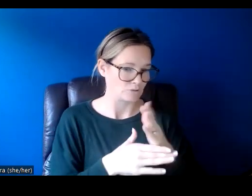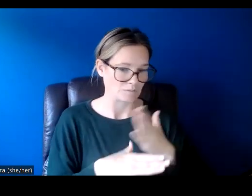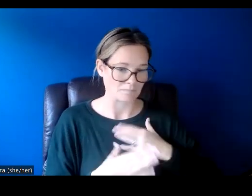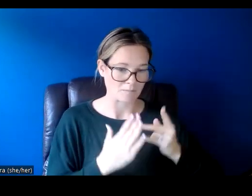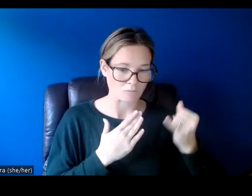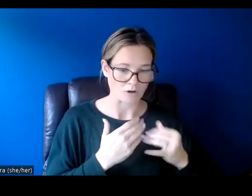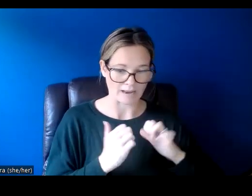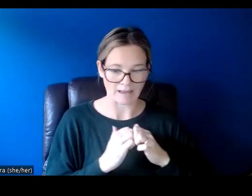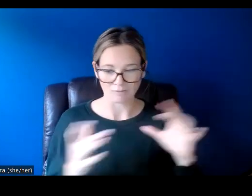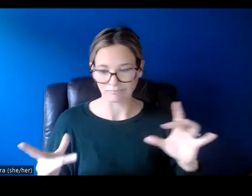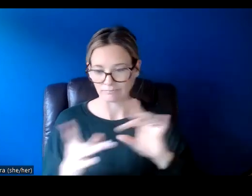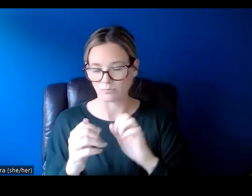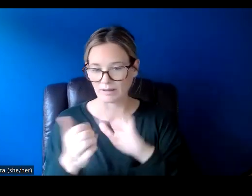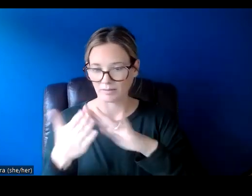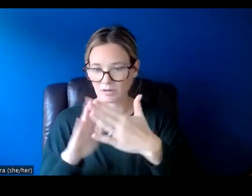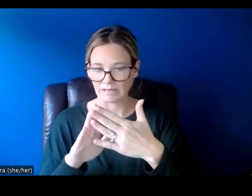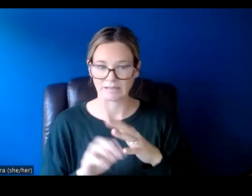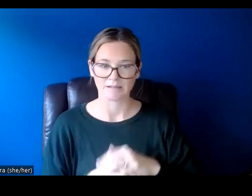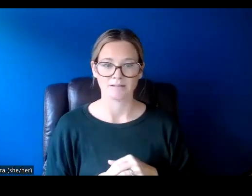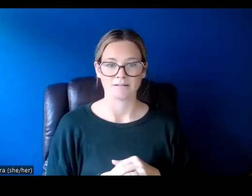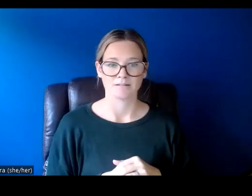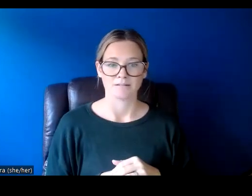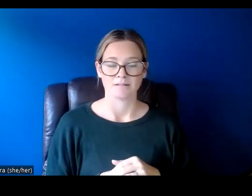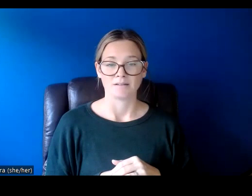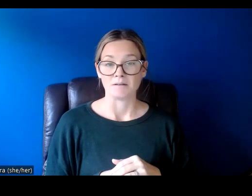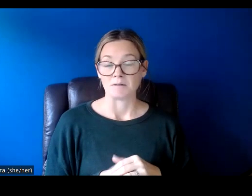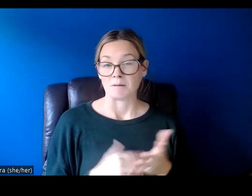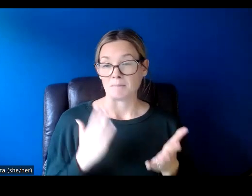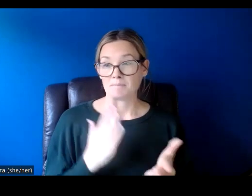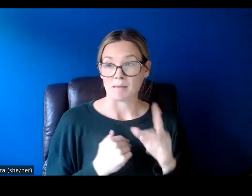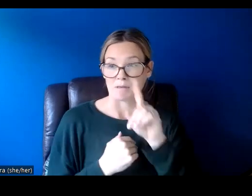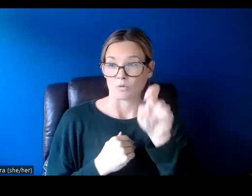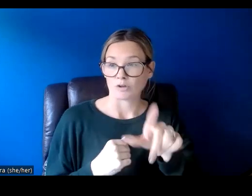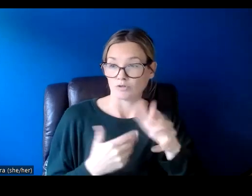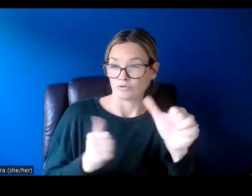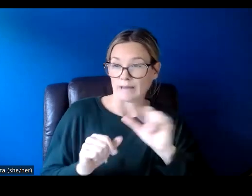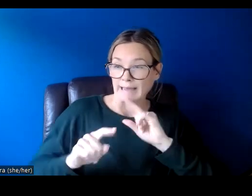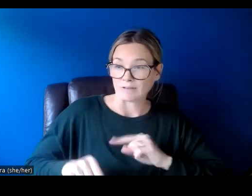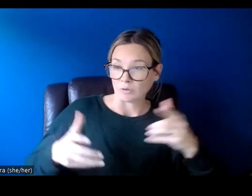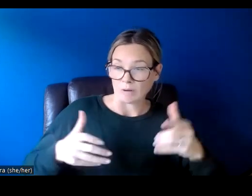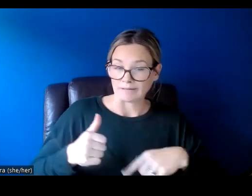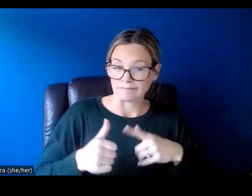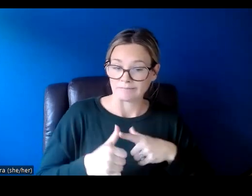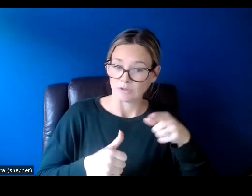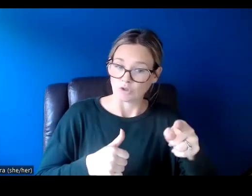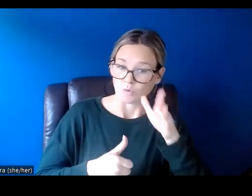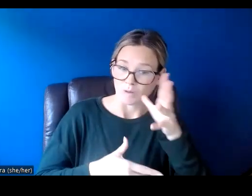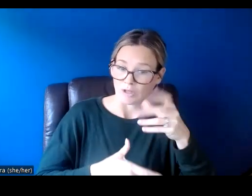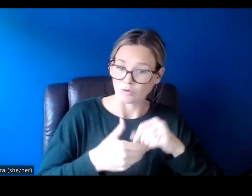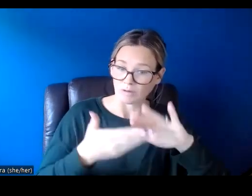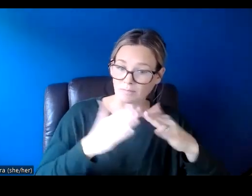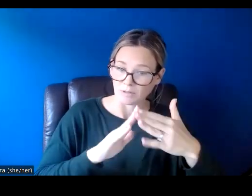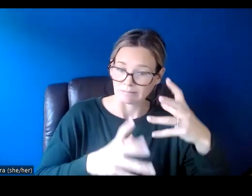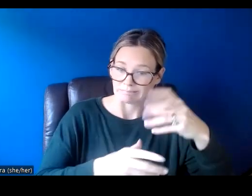community. A couple of questions that might help you brainstorm here are how will you include community